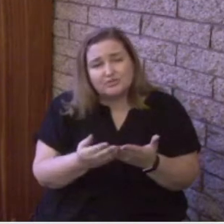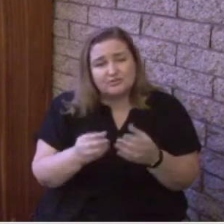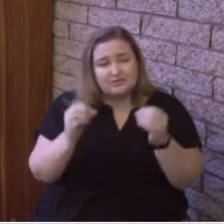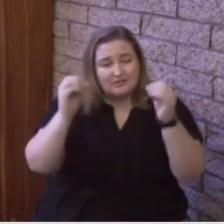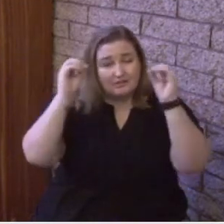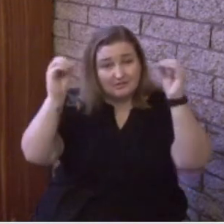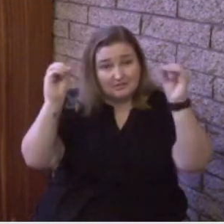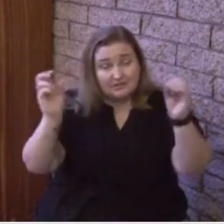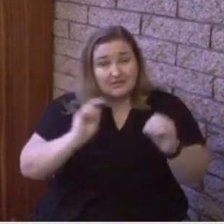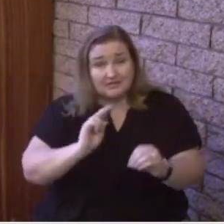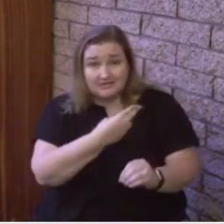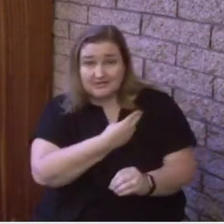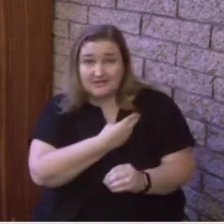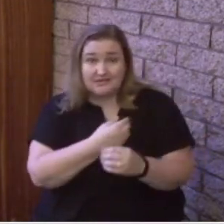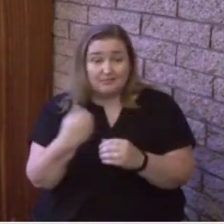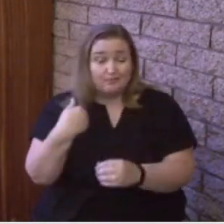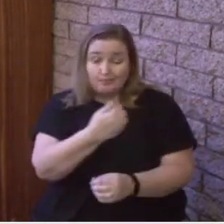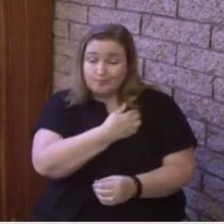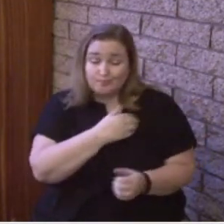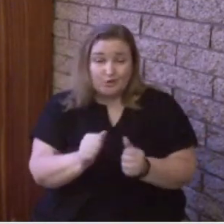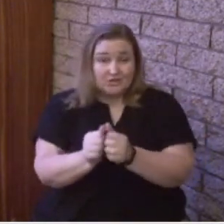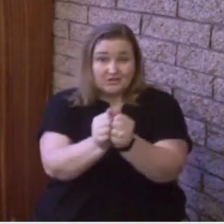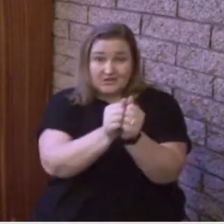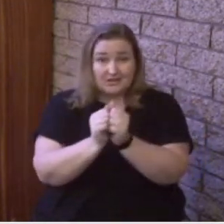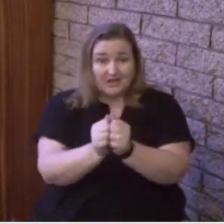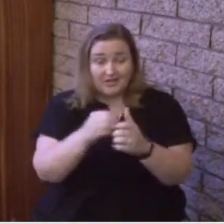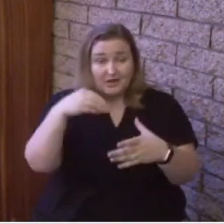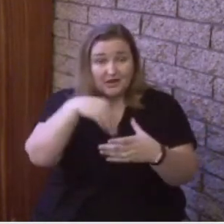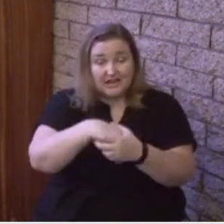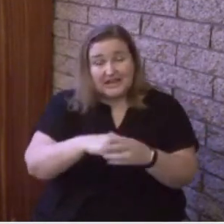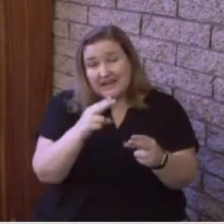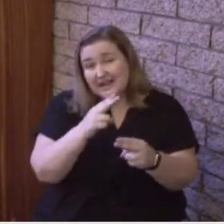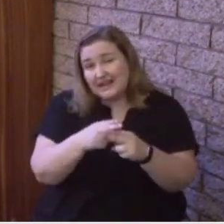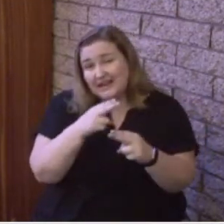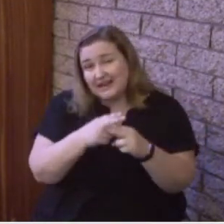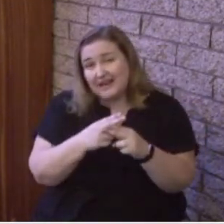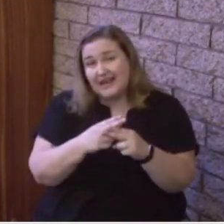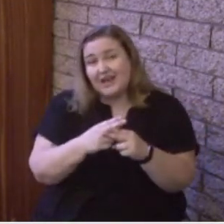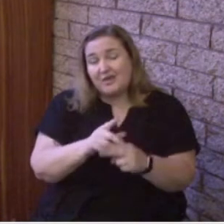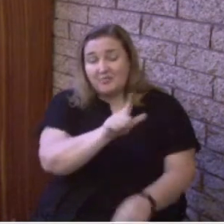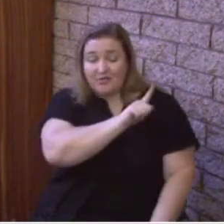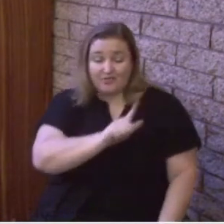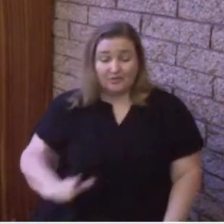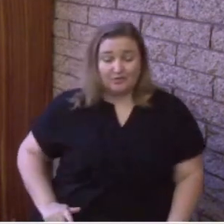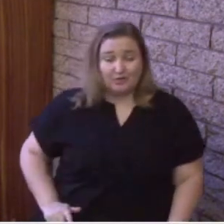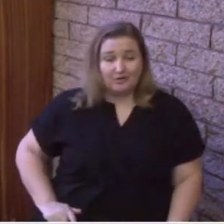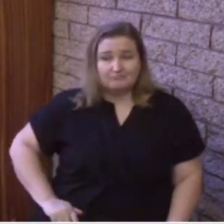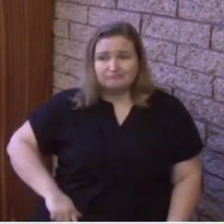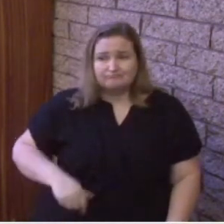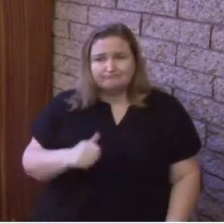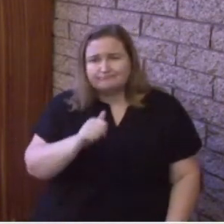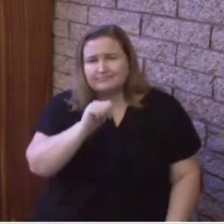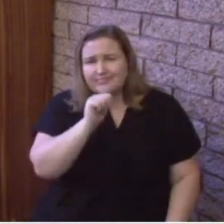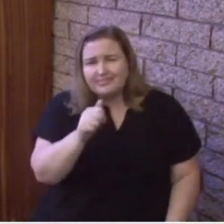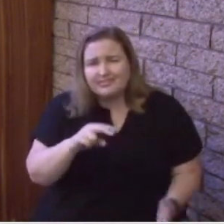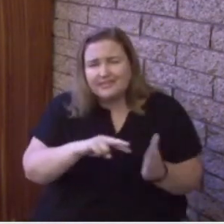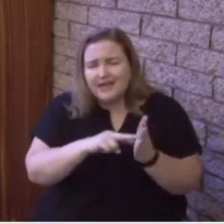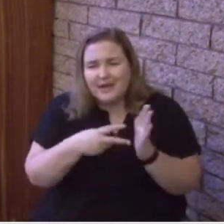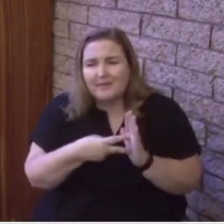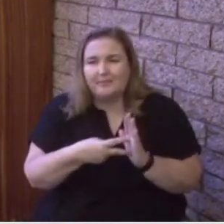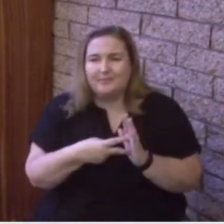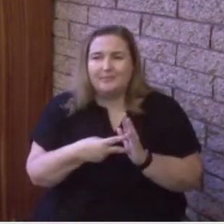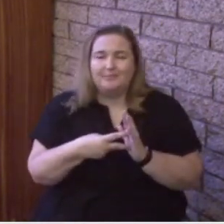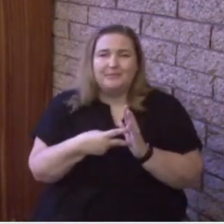of the Lord, it doesn't mean that we have to gather in one common space. It means that when we together or